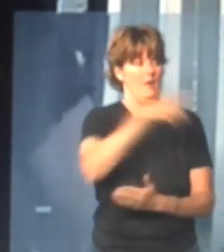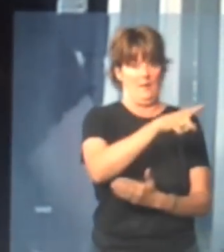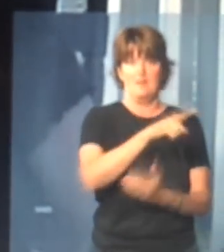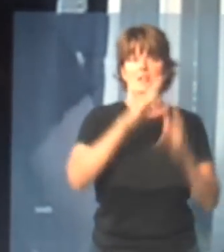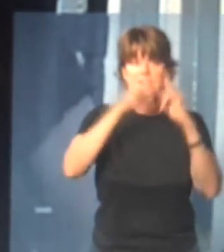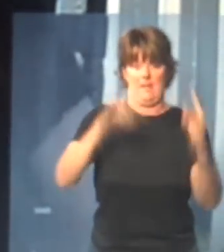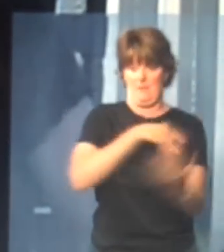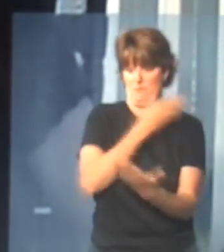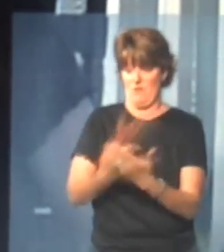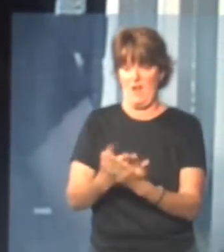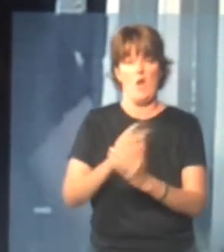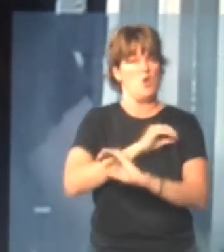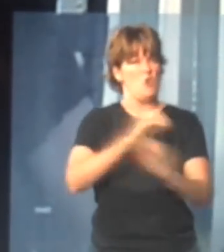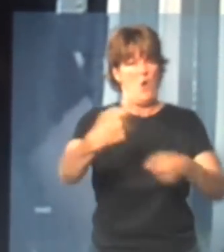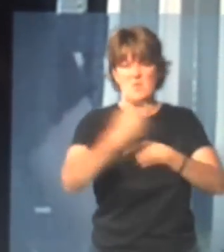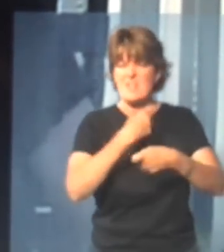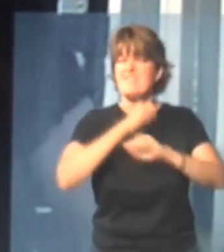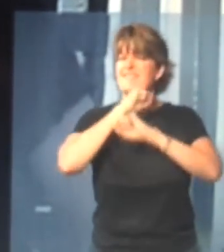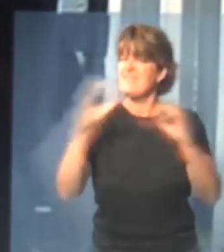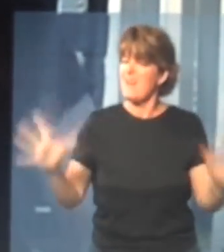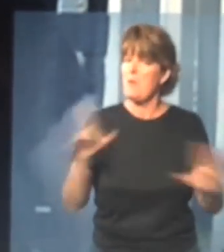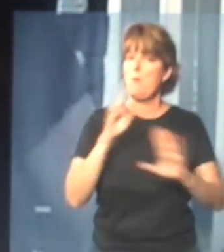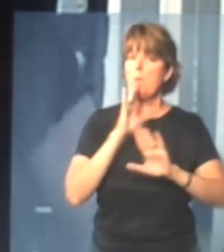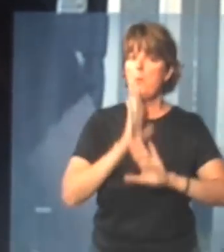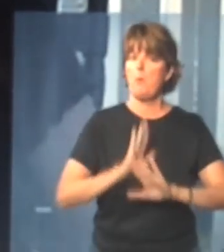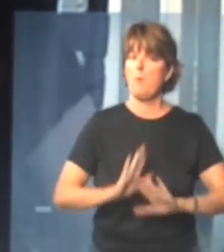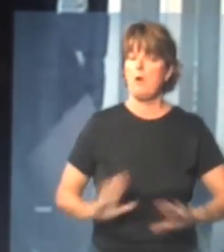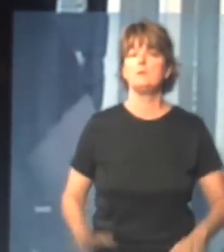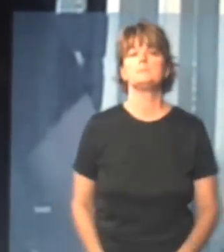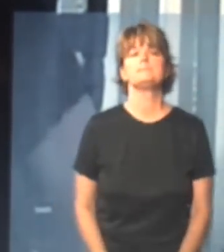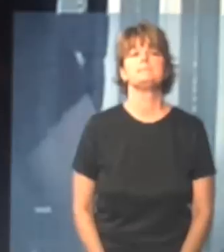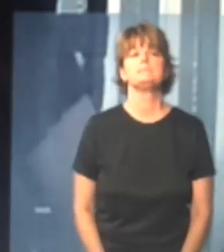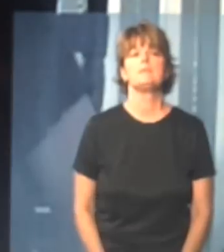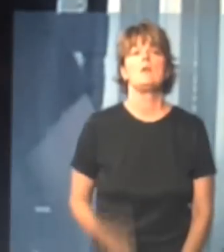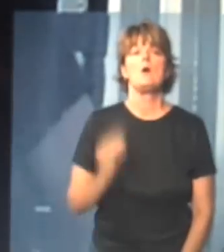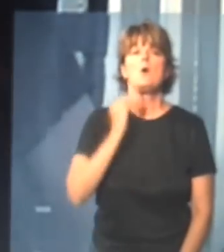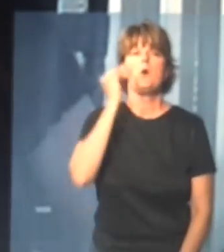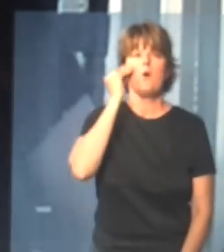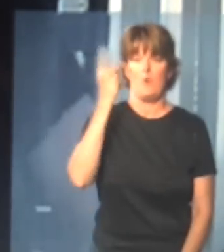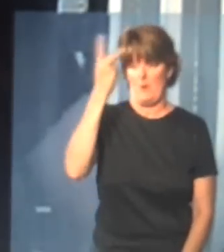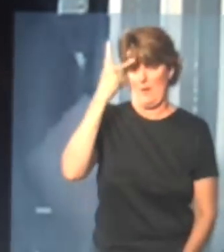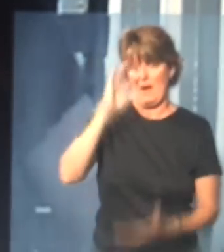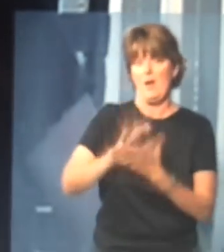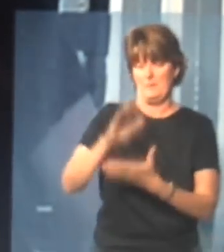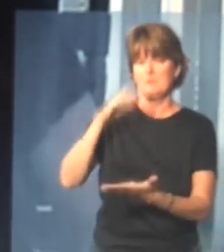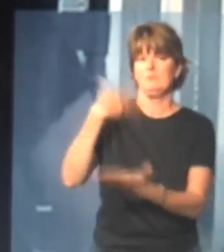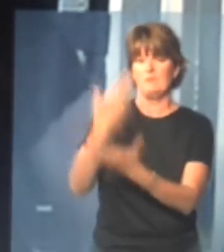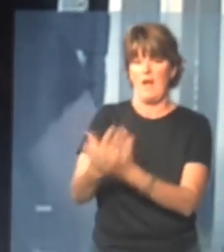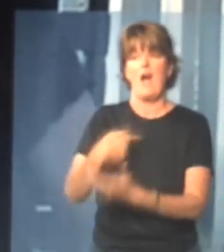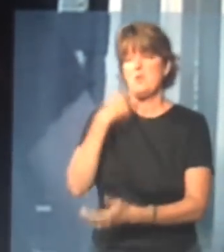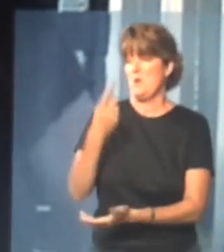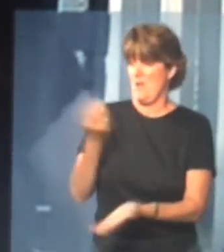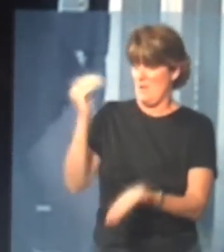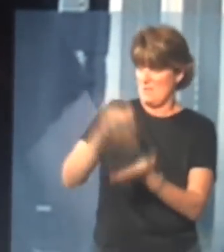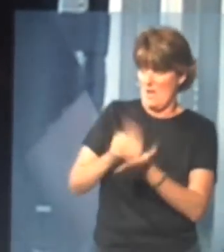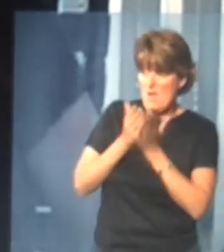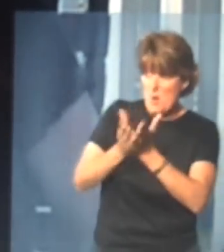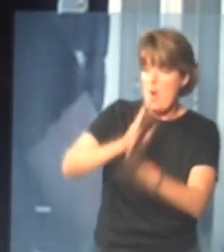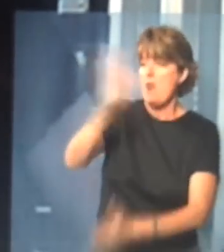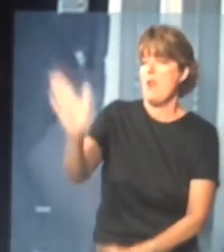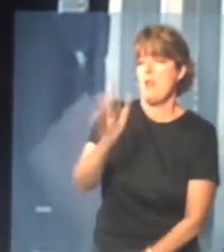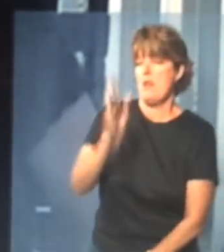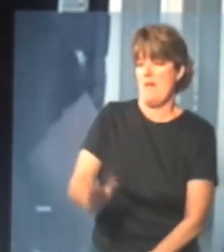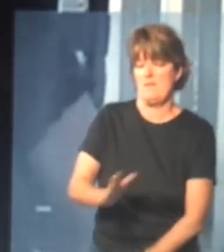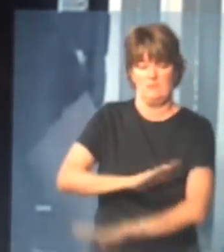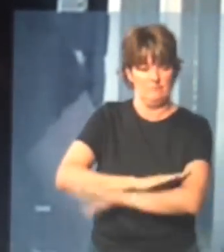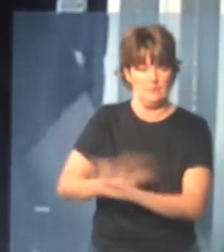and so, when I got home, I told my husband, sometimes I'll never go before him again, and I didn't know how serious